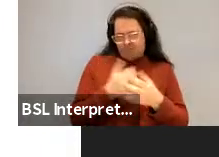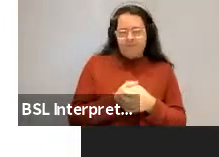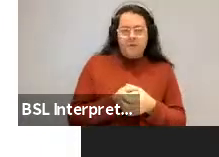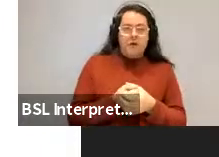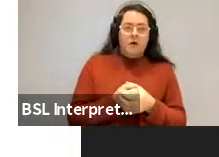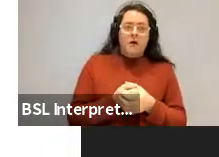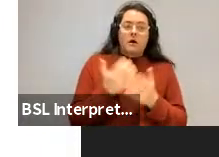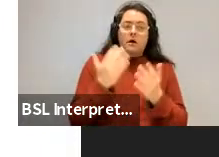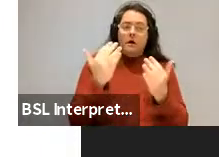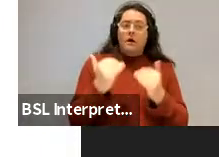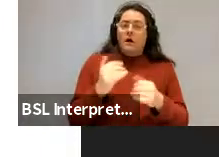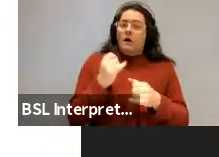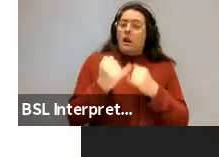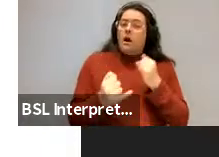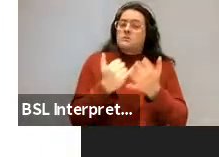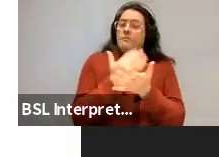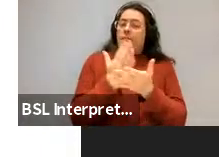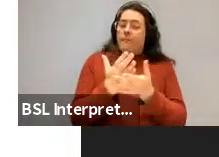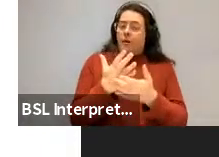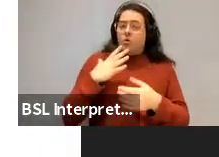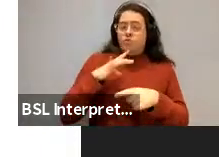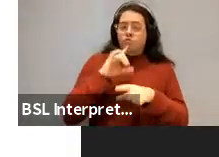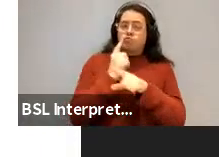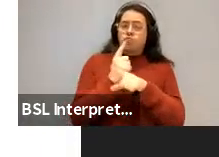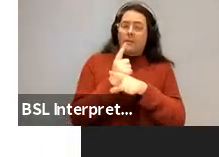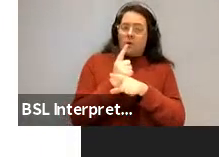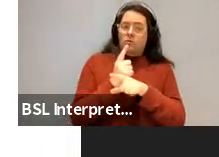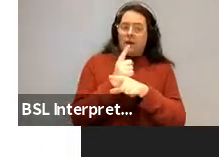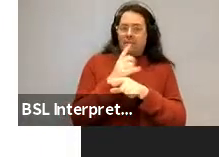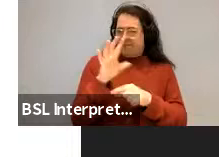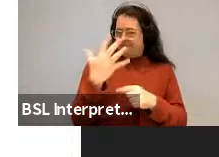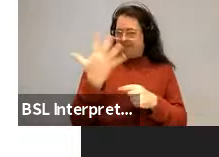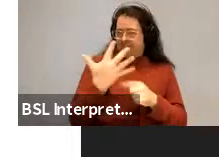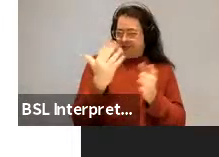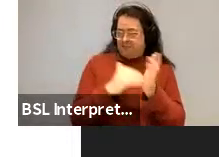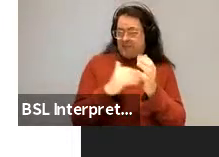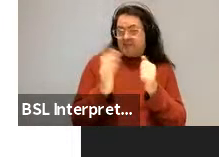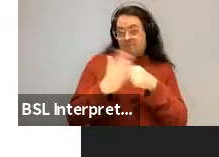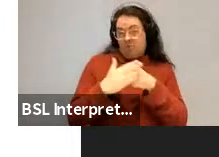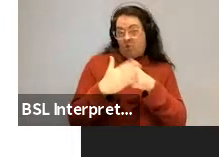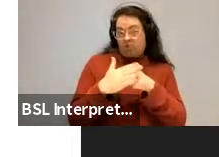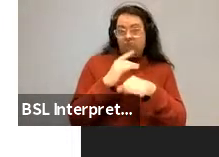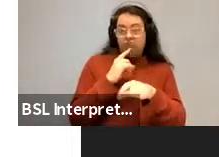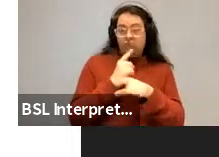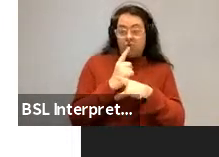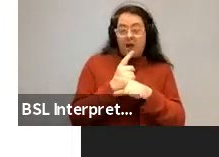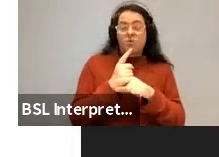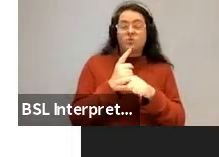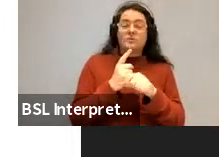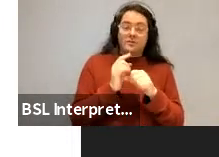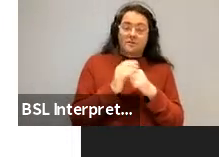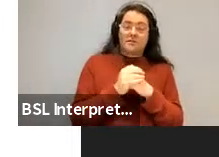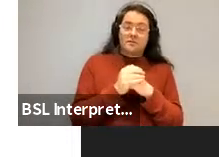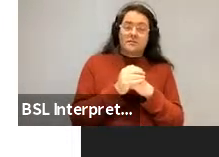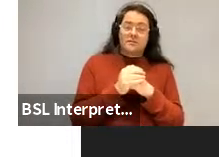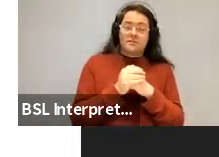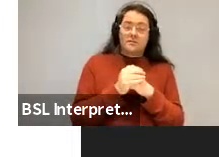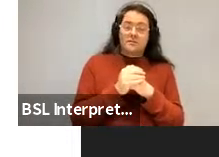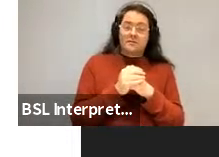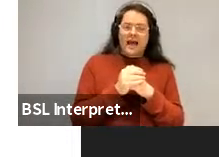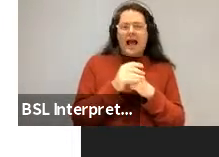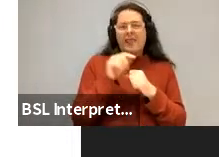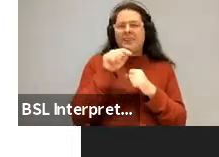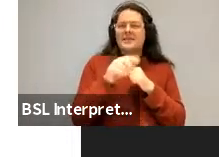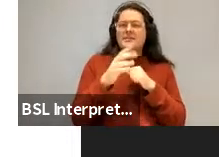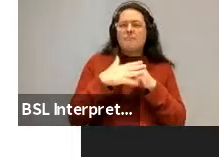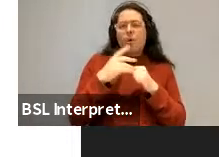So in the last section, I still have, I'm going to give you another 15 minutes here in this last section, which is sort of less worked out in